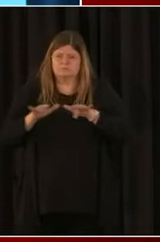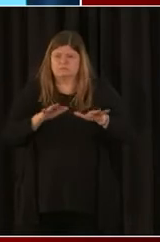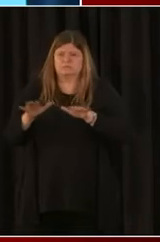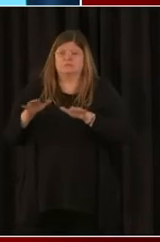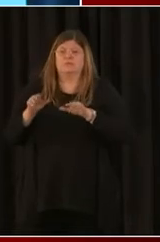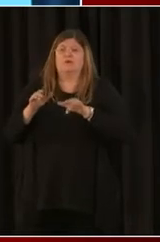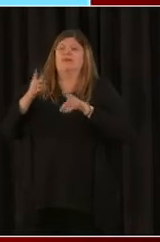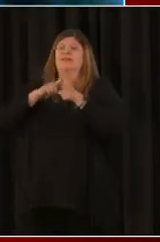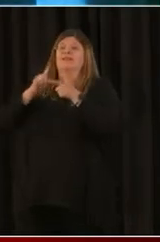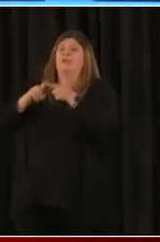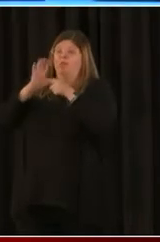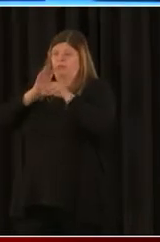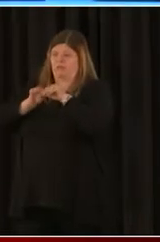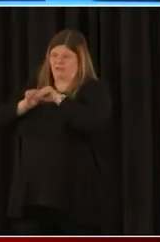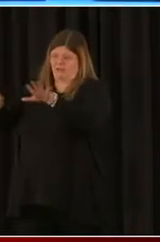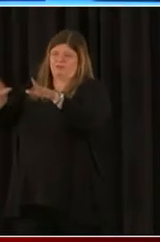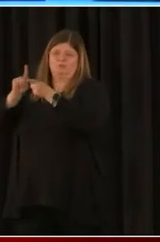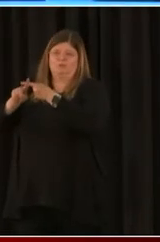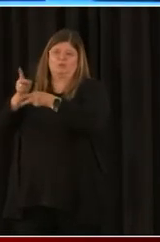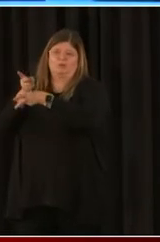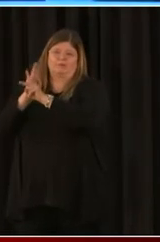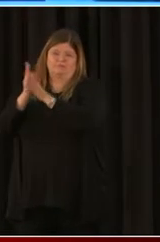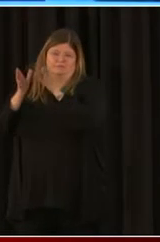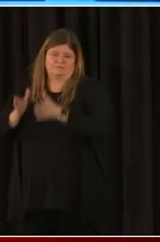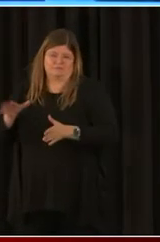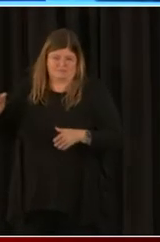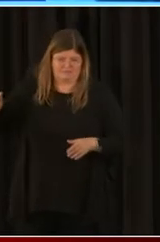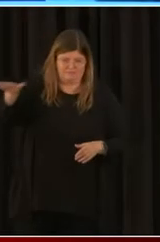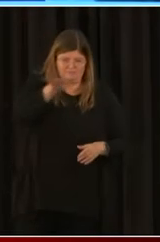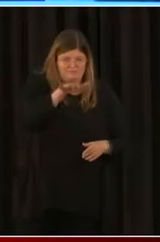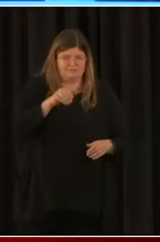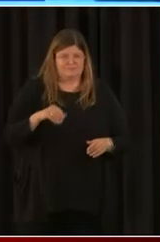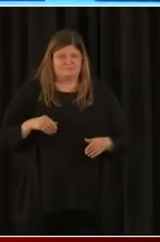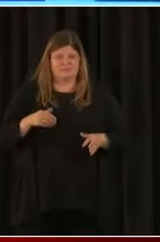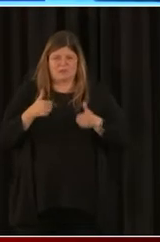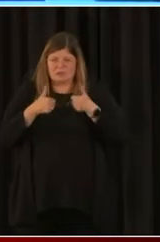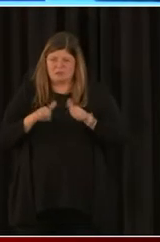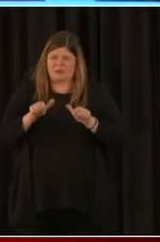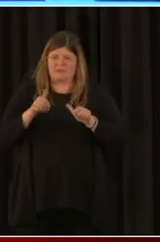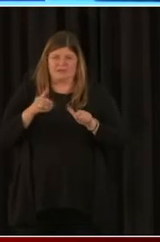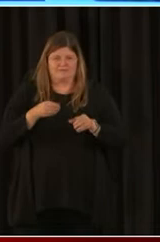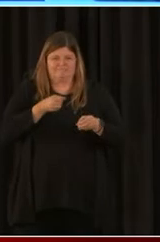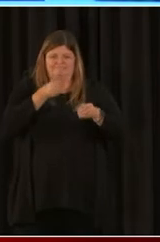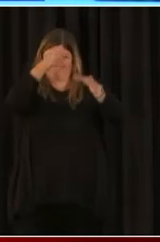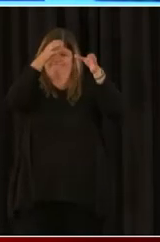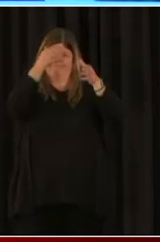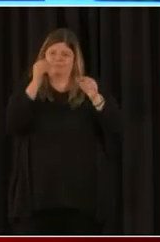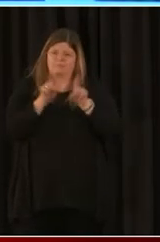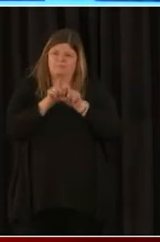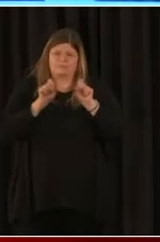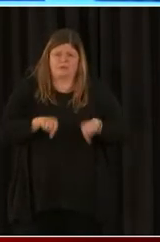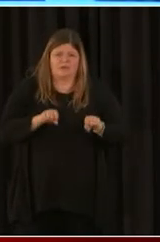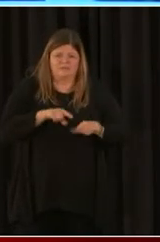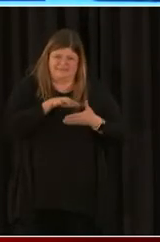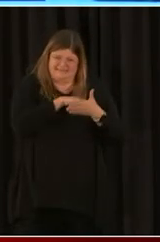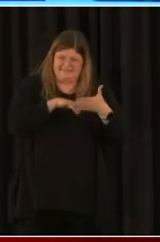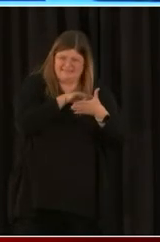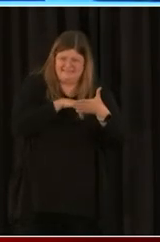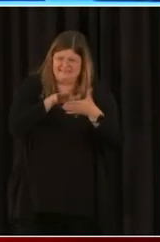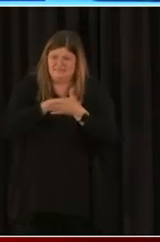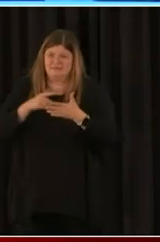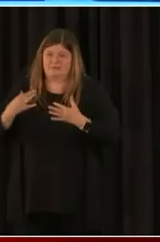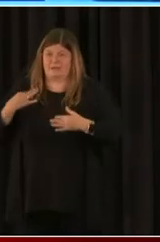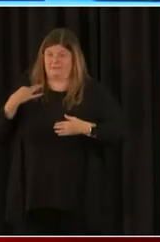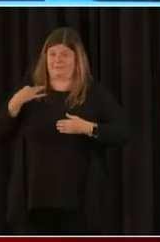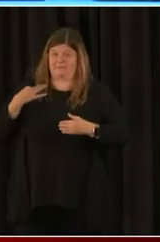district and area residents, you know, as best as we can. Our application process is open to anyone in the district,